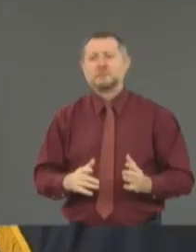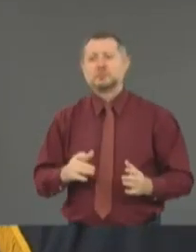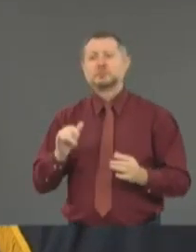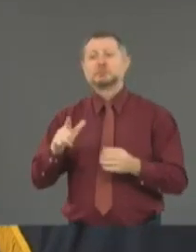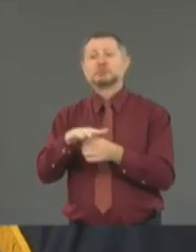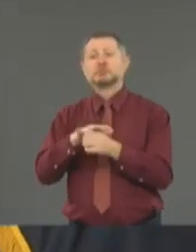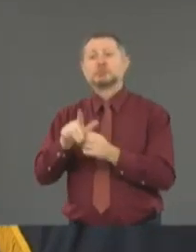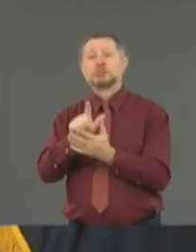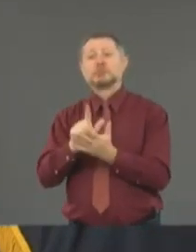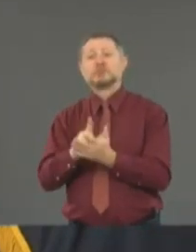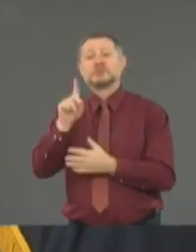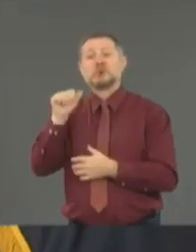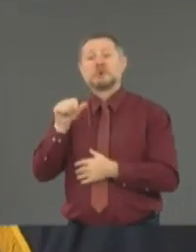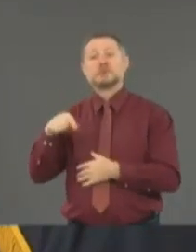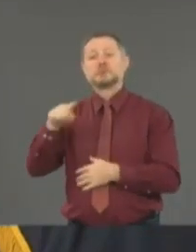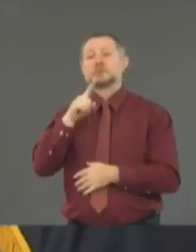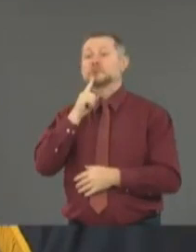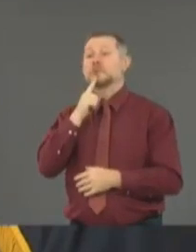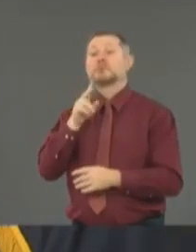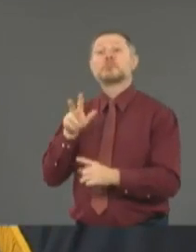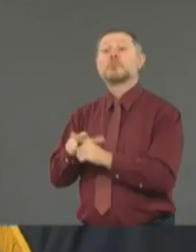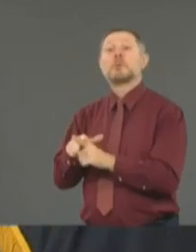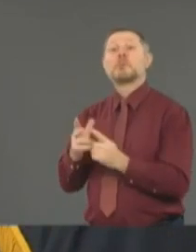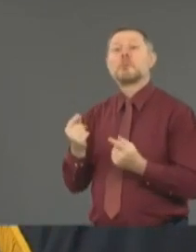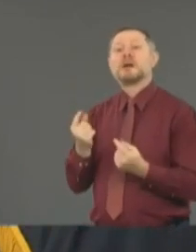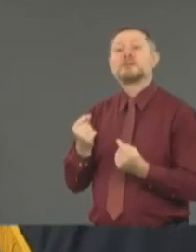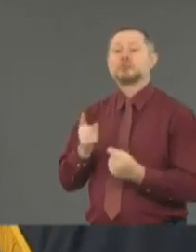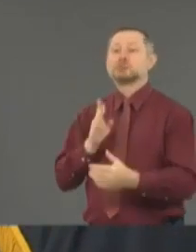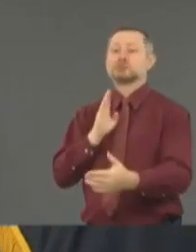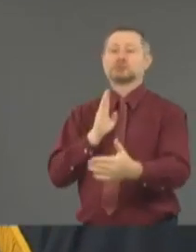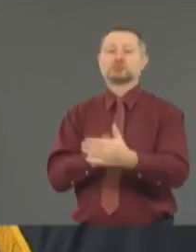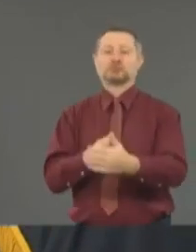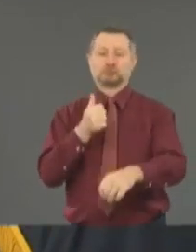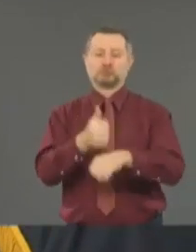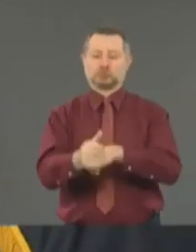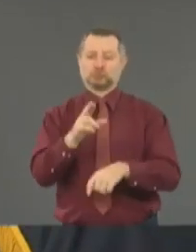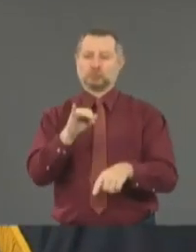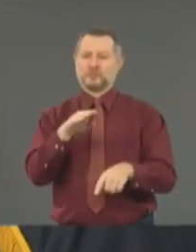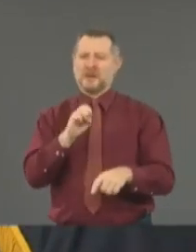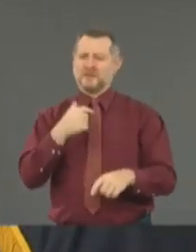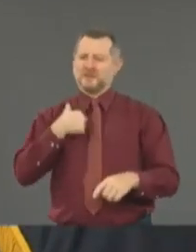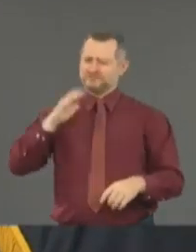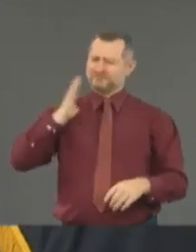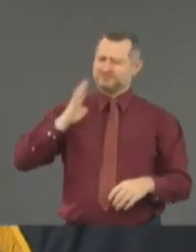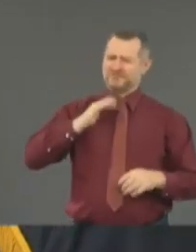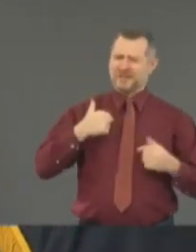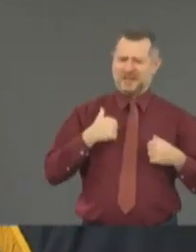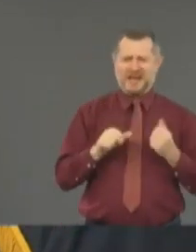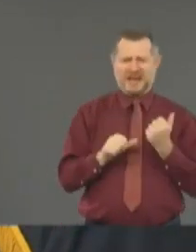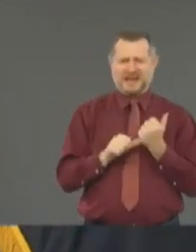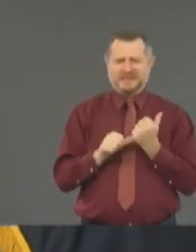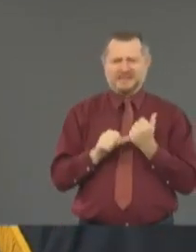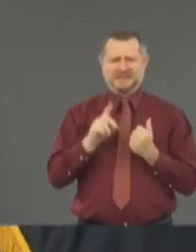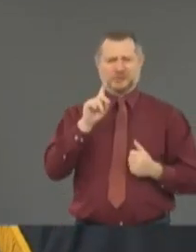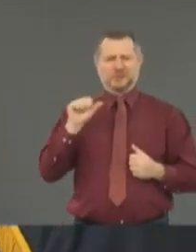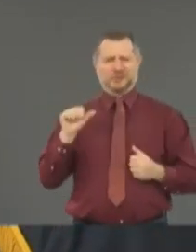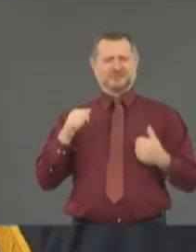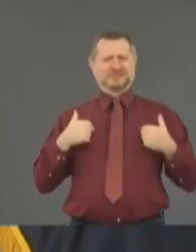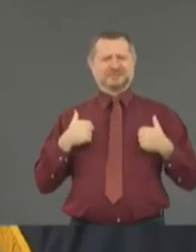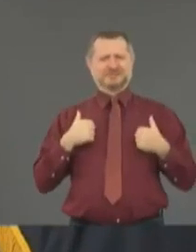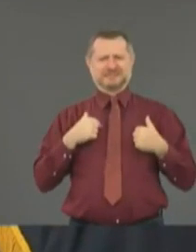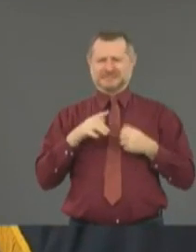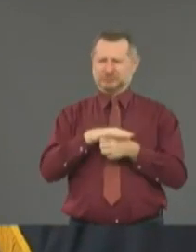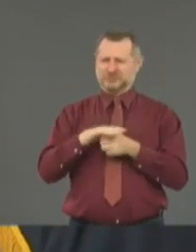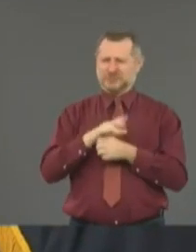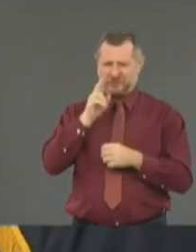crimes. I'm a former assistant district attorney. You look at these videos, burglary,